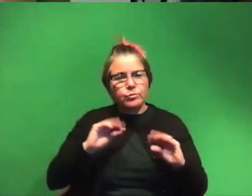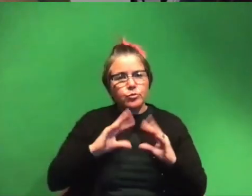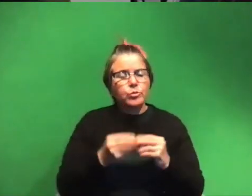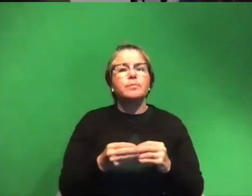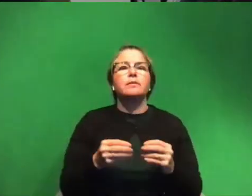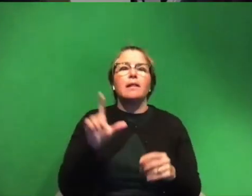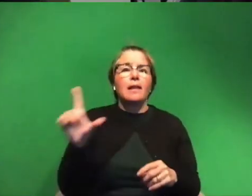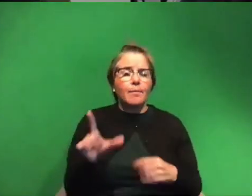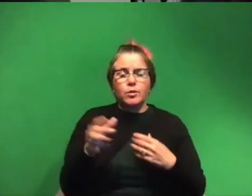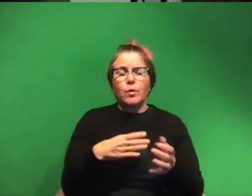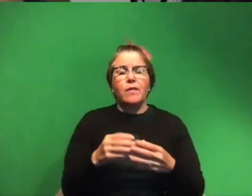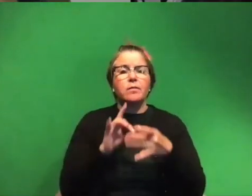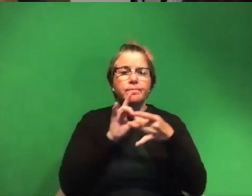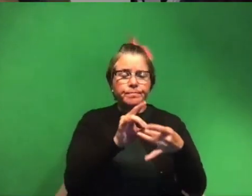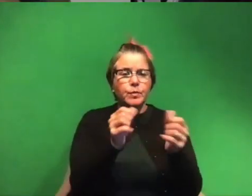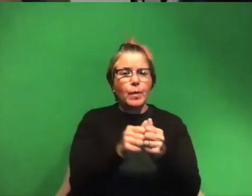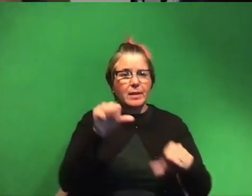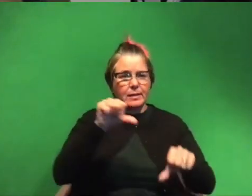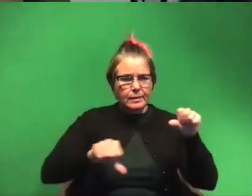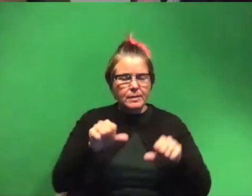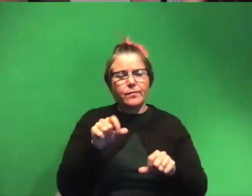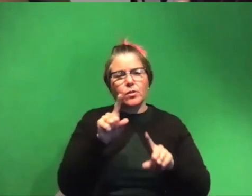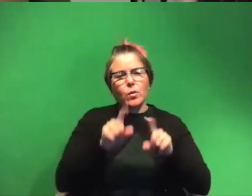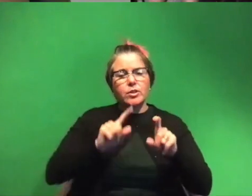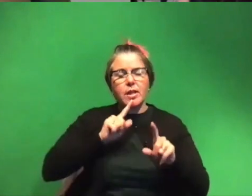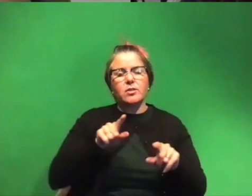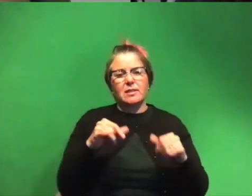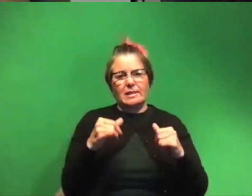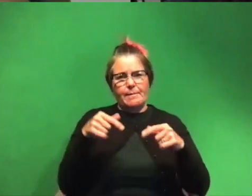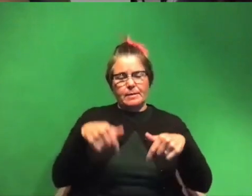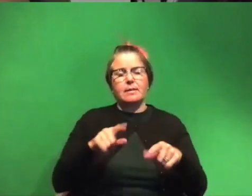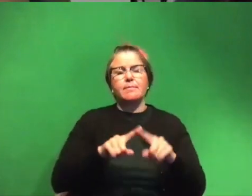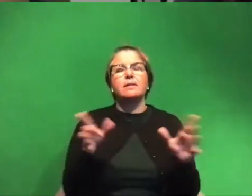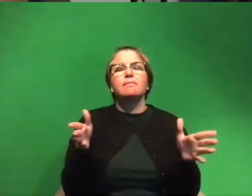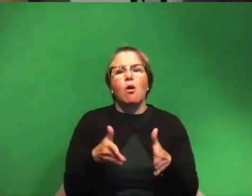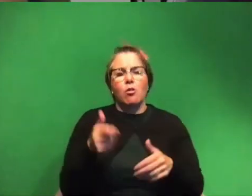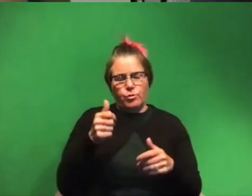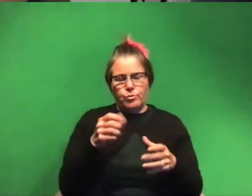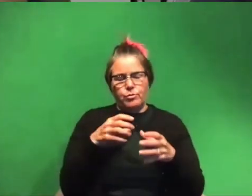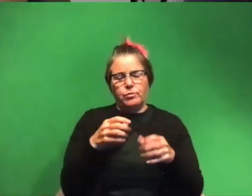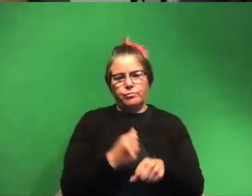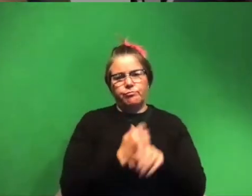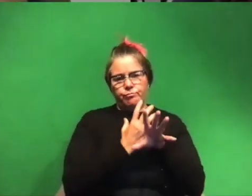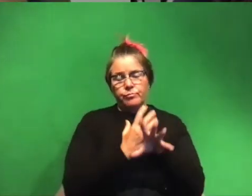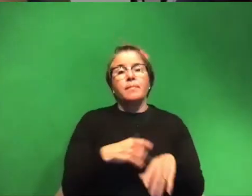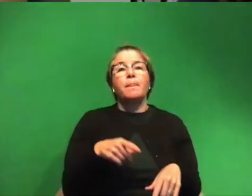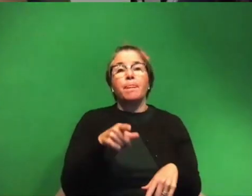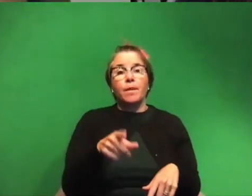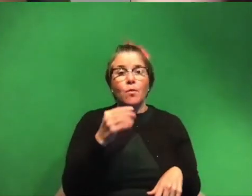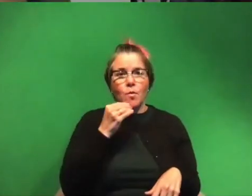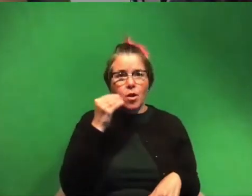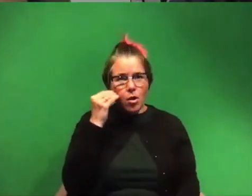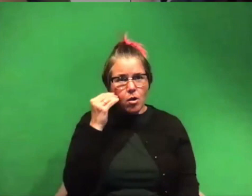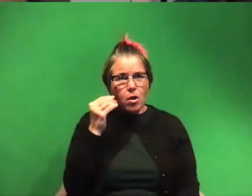of people with scientists for q a's just like this one but in smaller groups and so um if you at home are like i